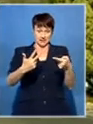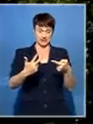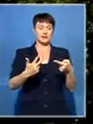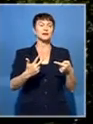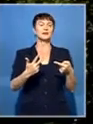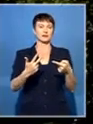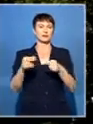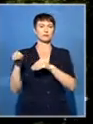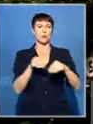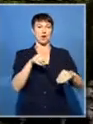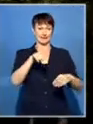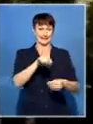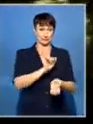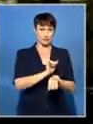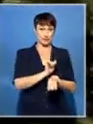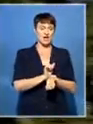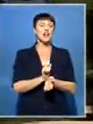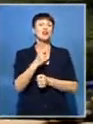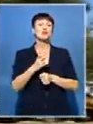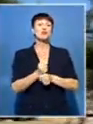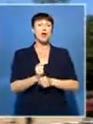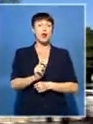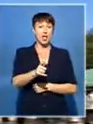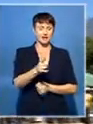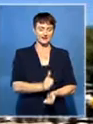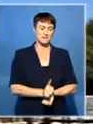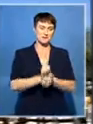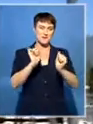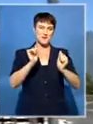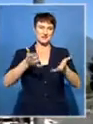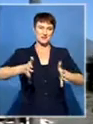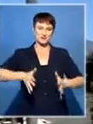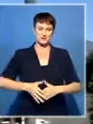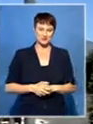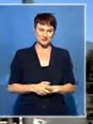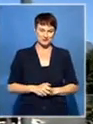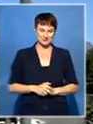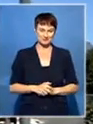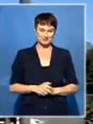before his release. Kamal Lochenberg, SABC News, Drakkenstein Correctional Centre in Paul.